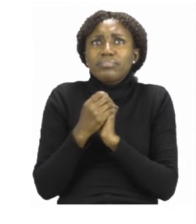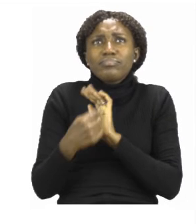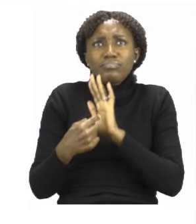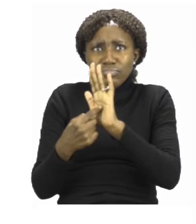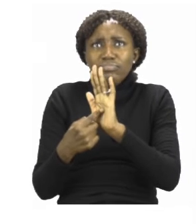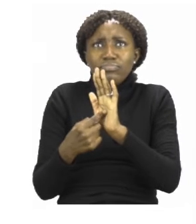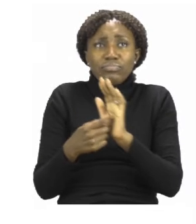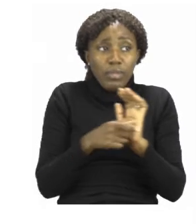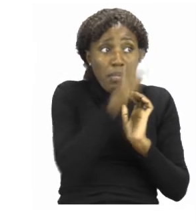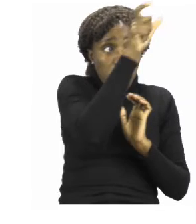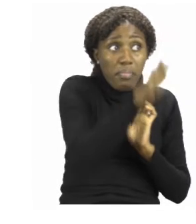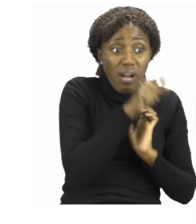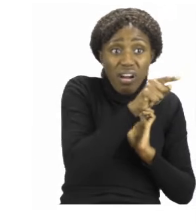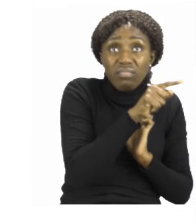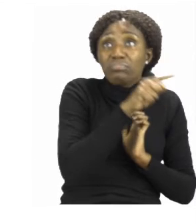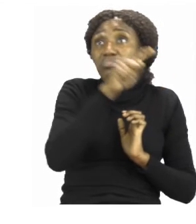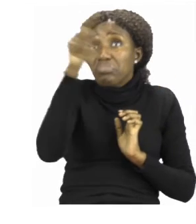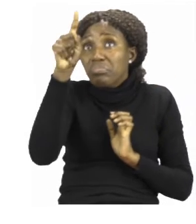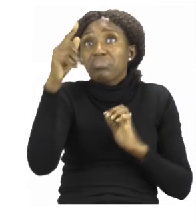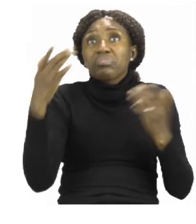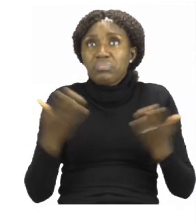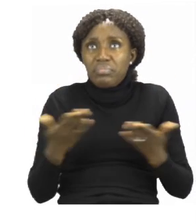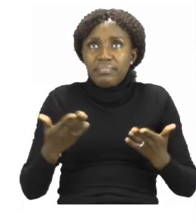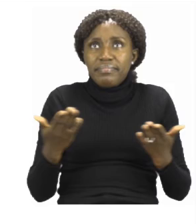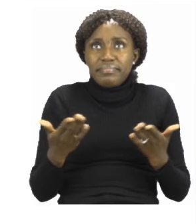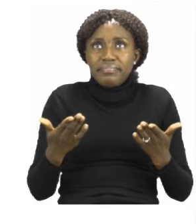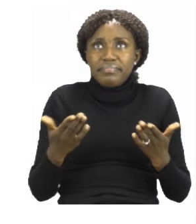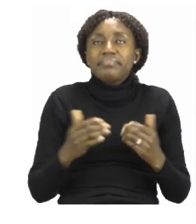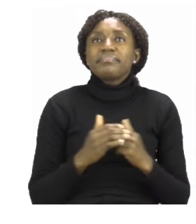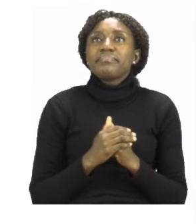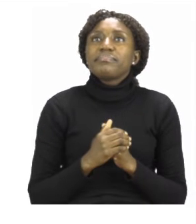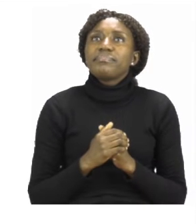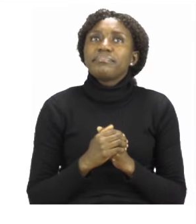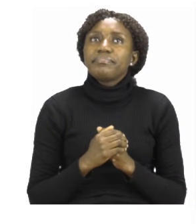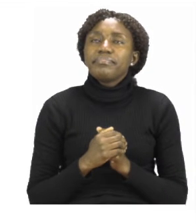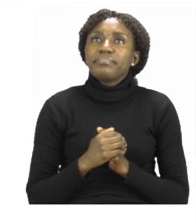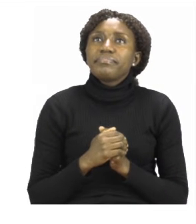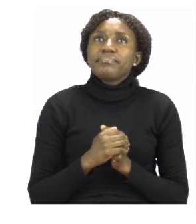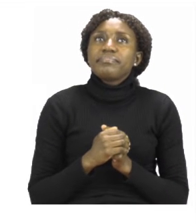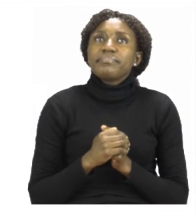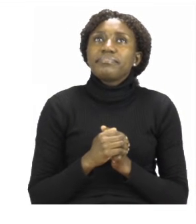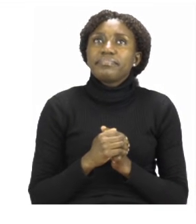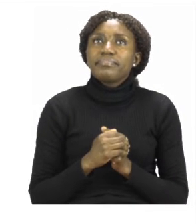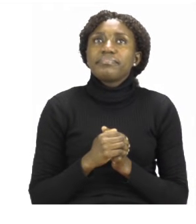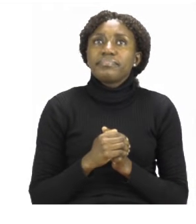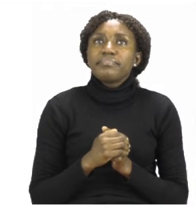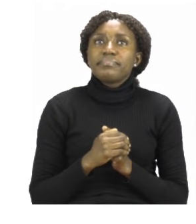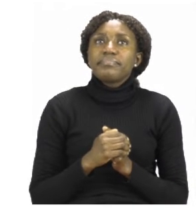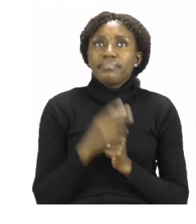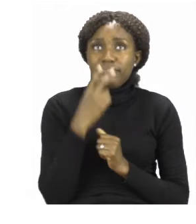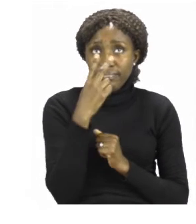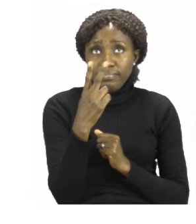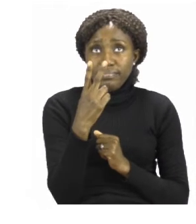us where these transport items are used. Now let's look at